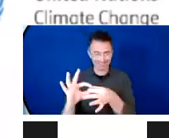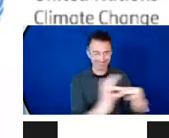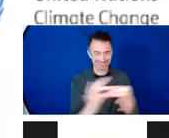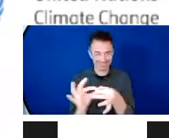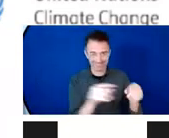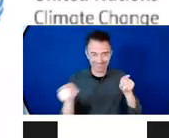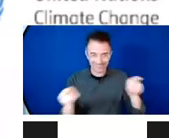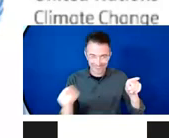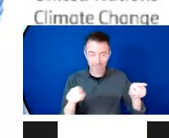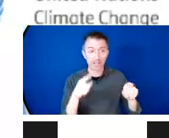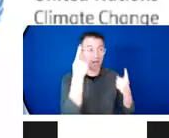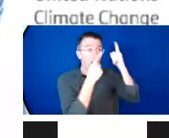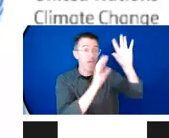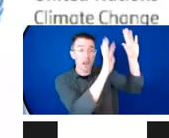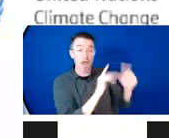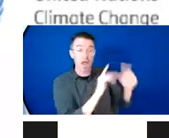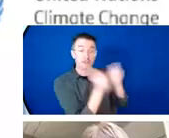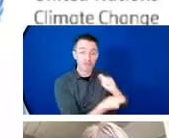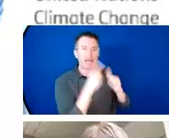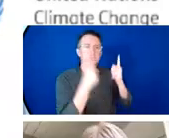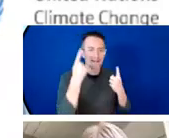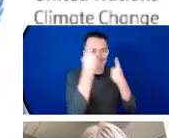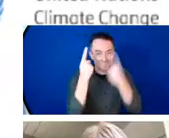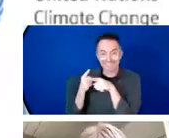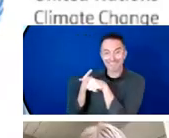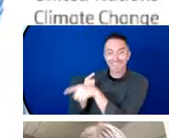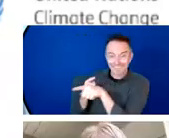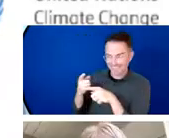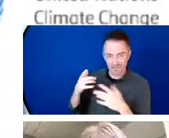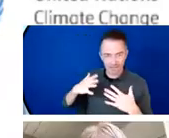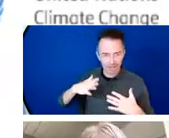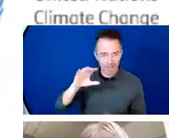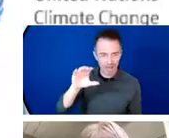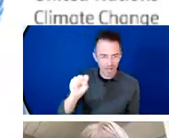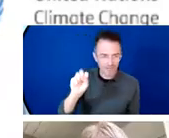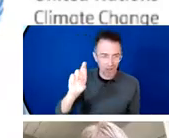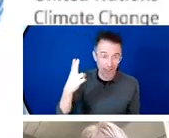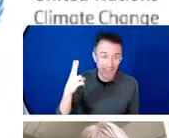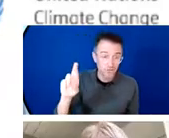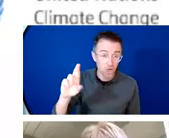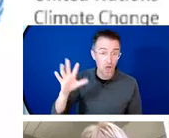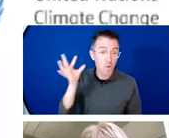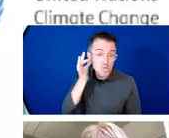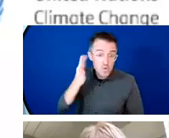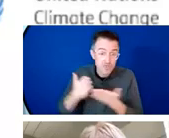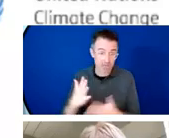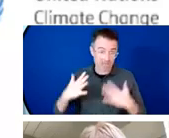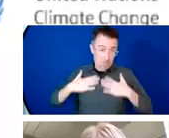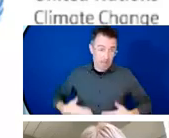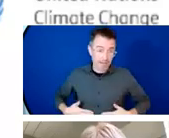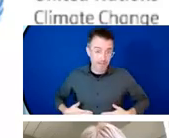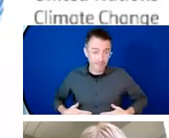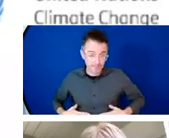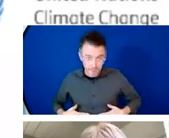will we be able to deliver the changes that we need to see. We must develop inclusive health systems capable of